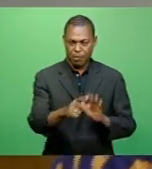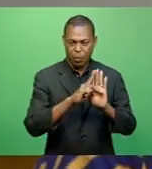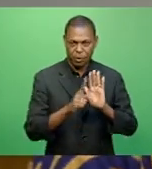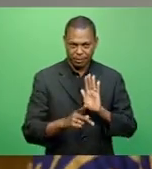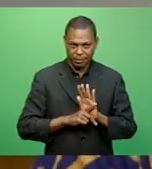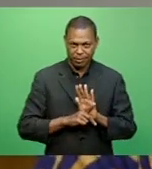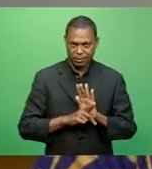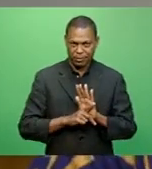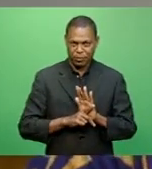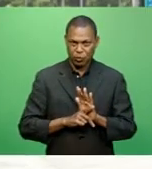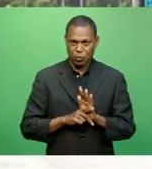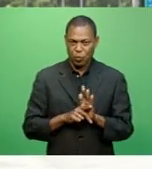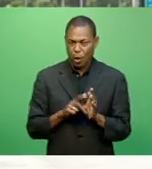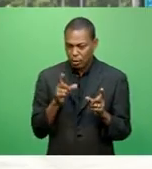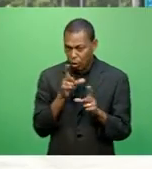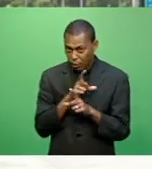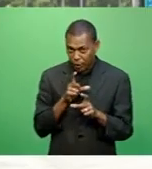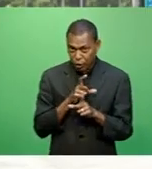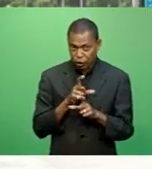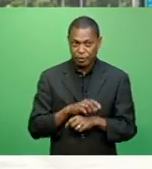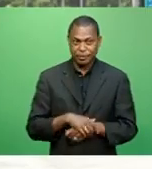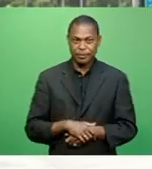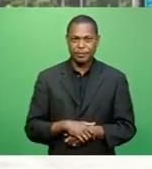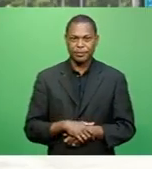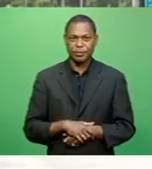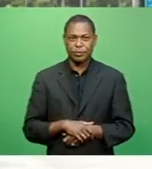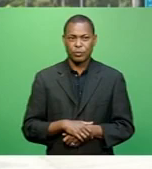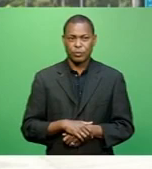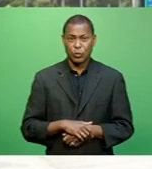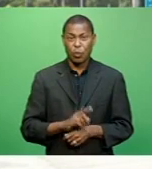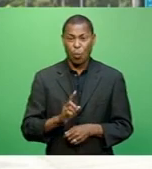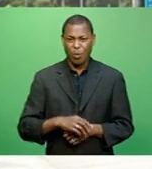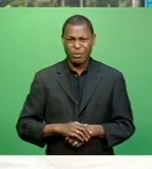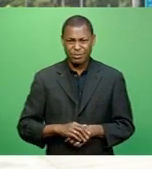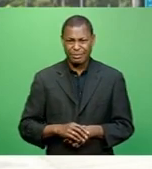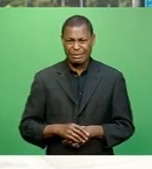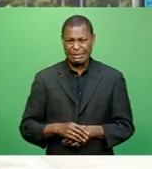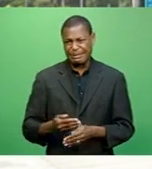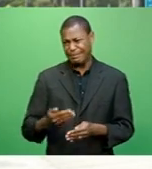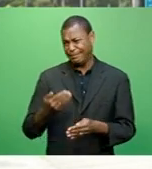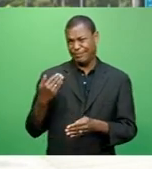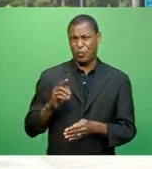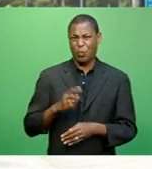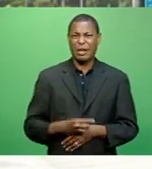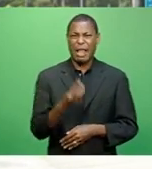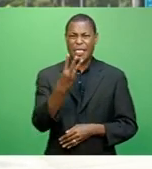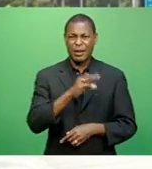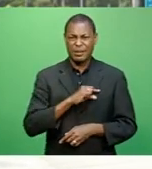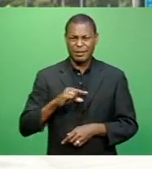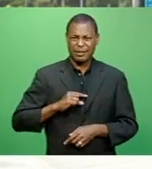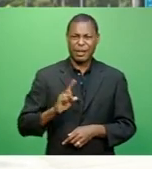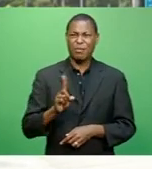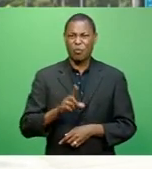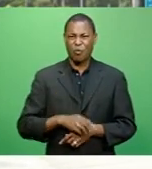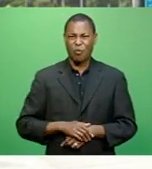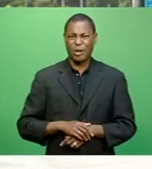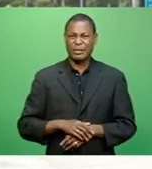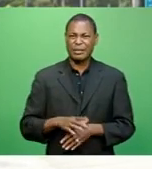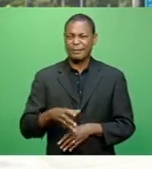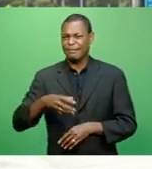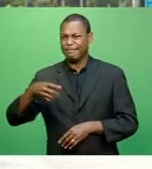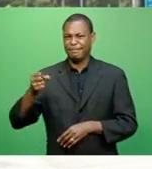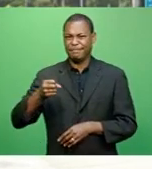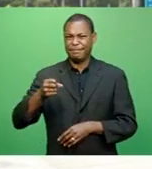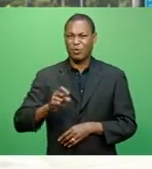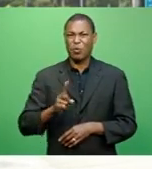they are confidential matters. Very recently, three staff from the university were reportedly suspended and reliable sources say